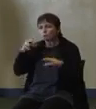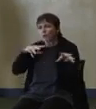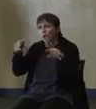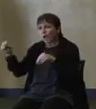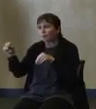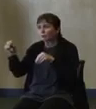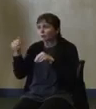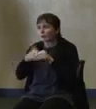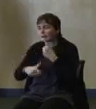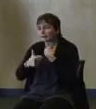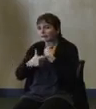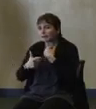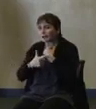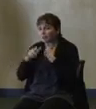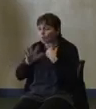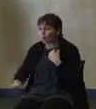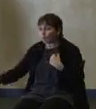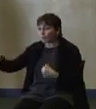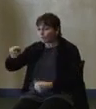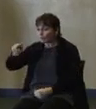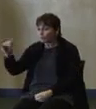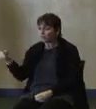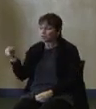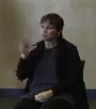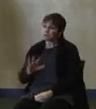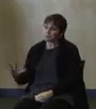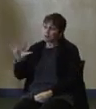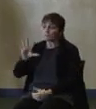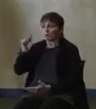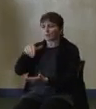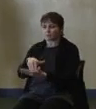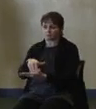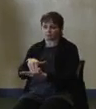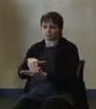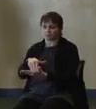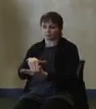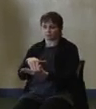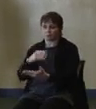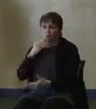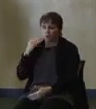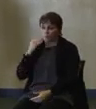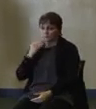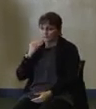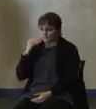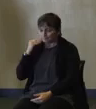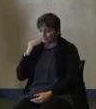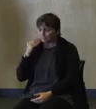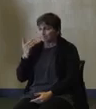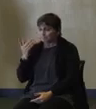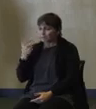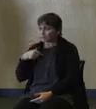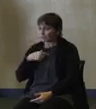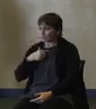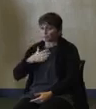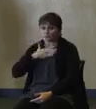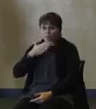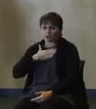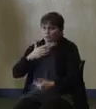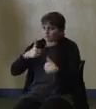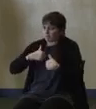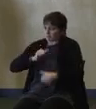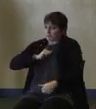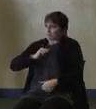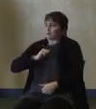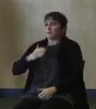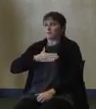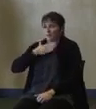statewide was about 5,000. So we are very, very pleased. I'm very pleased